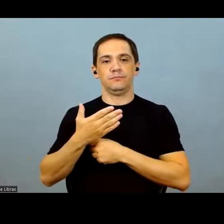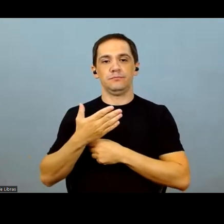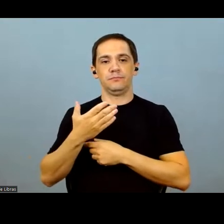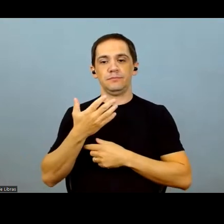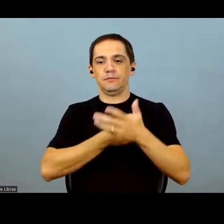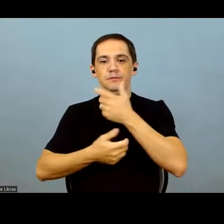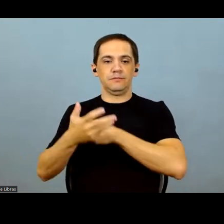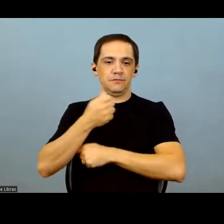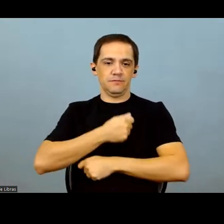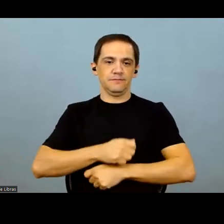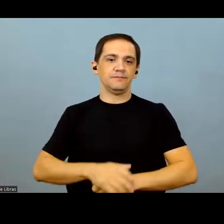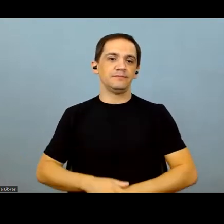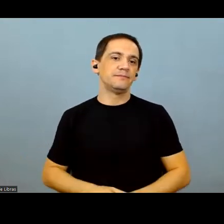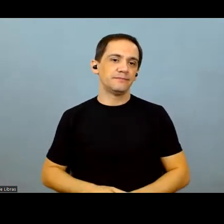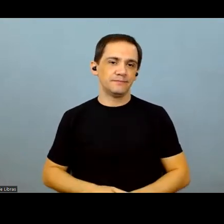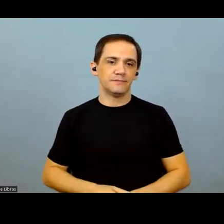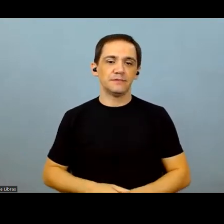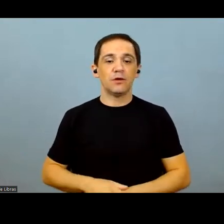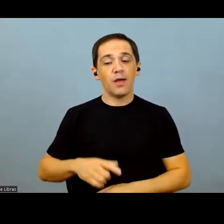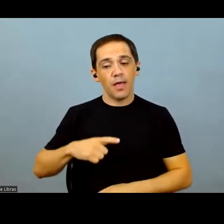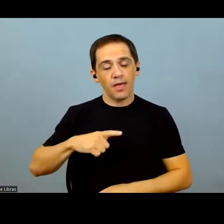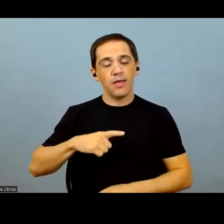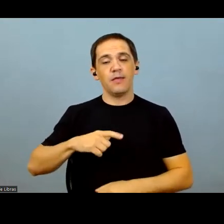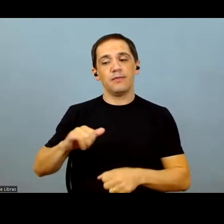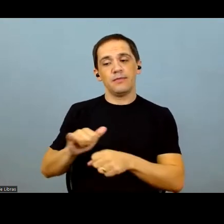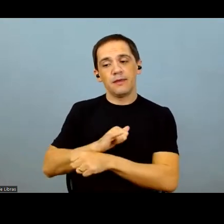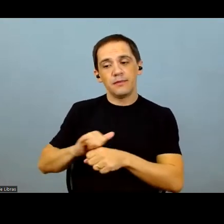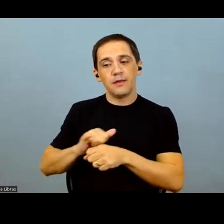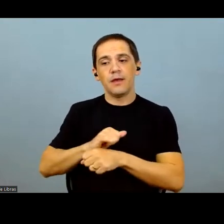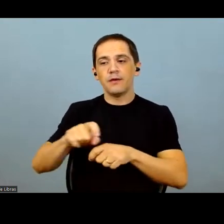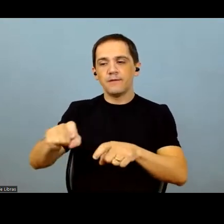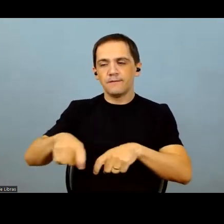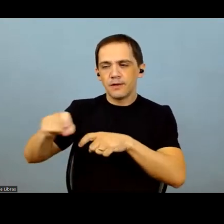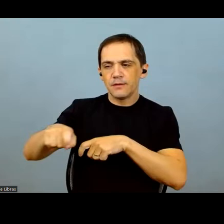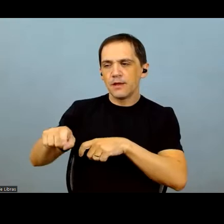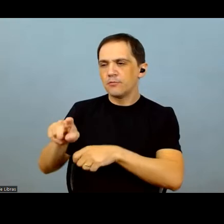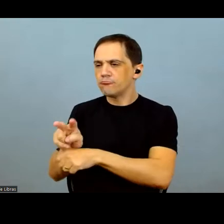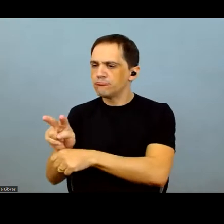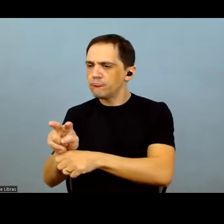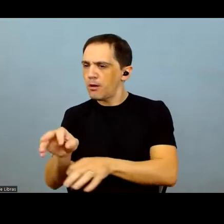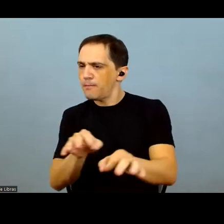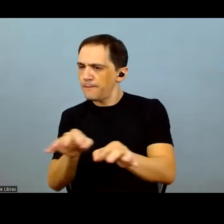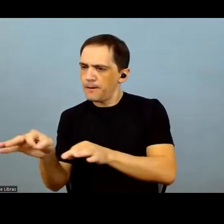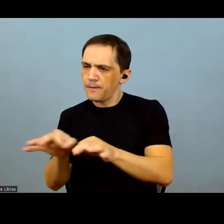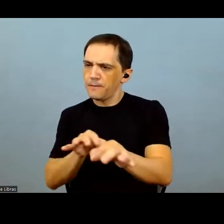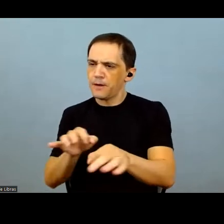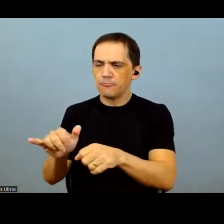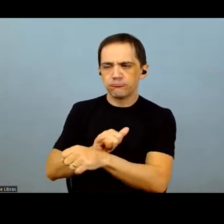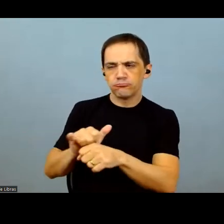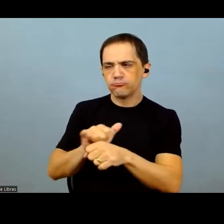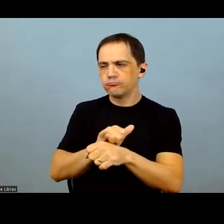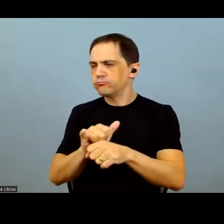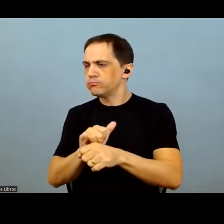And this is part of our management strategies and something that enables us to